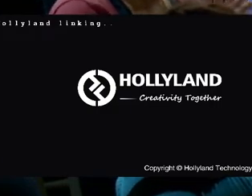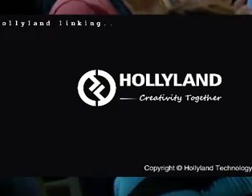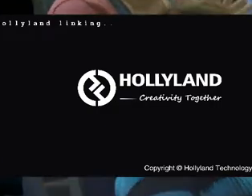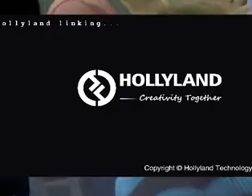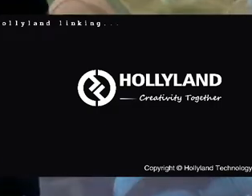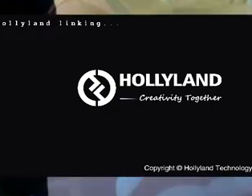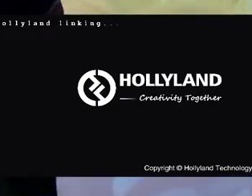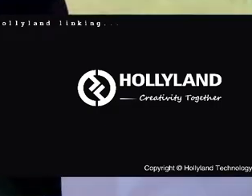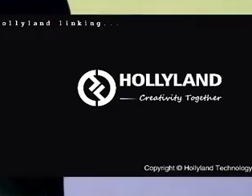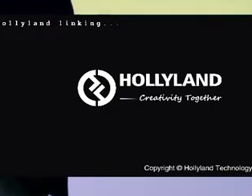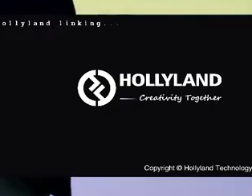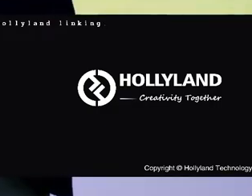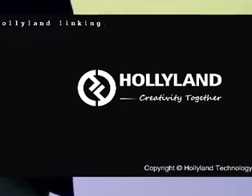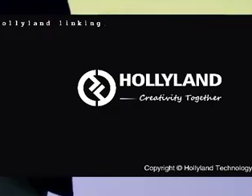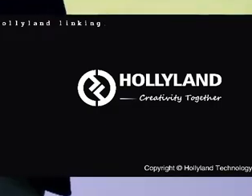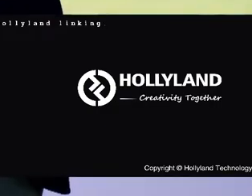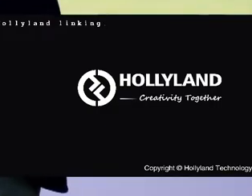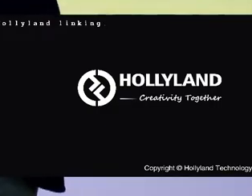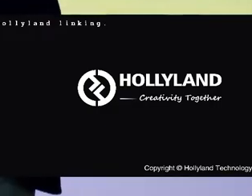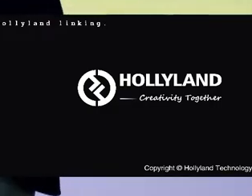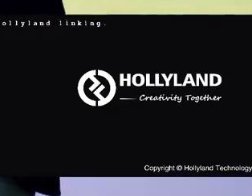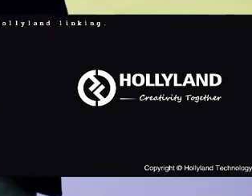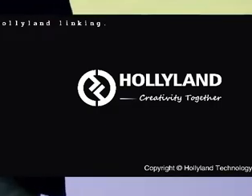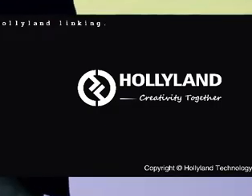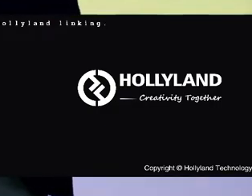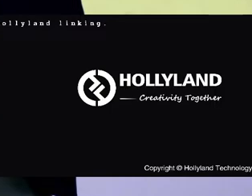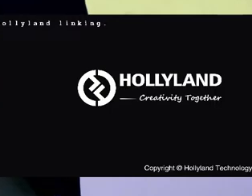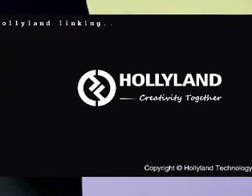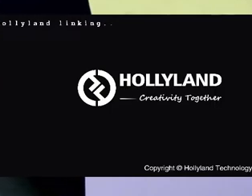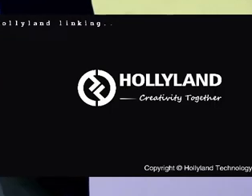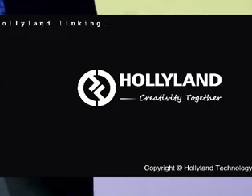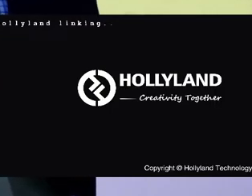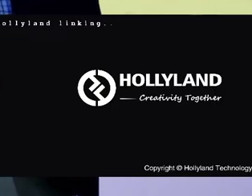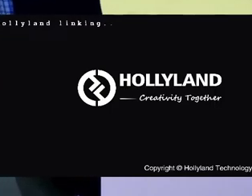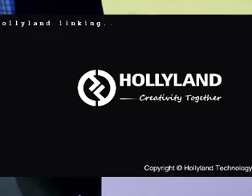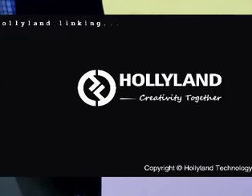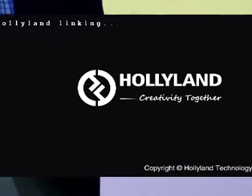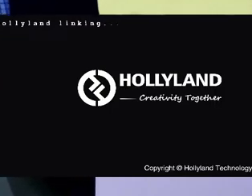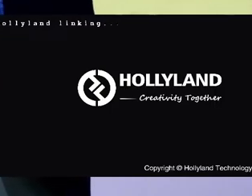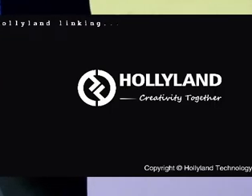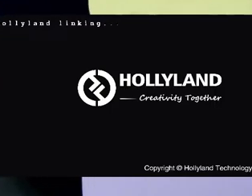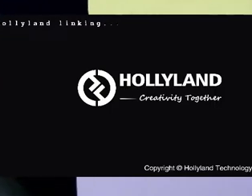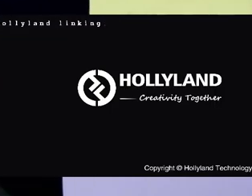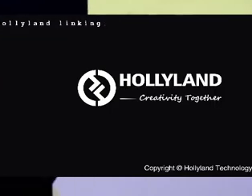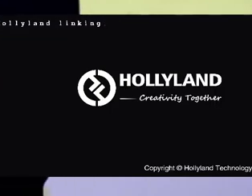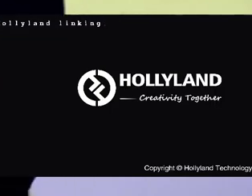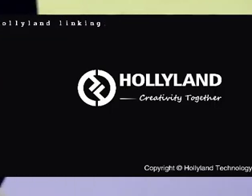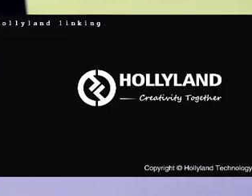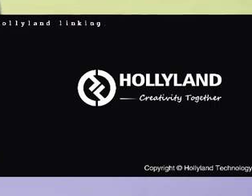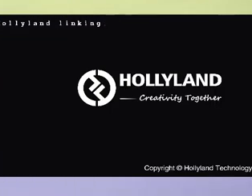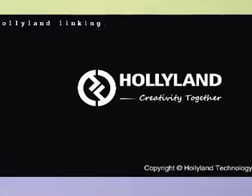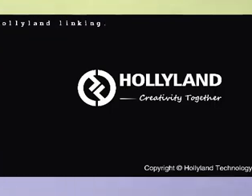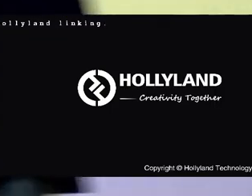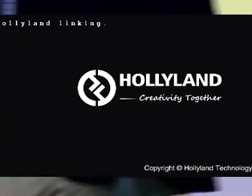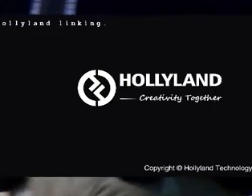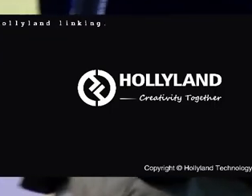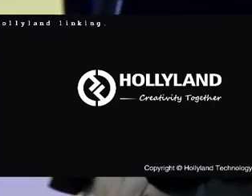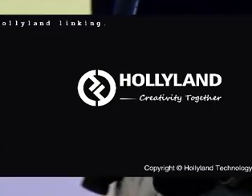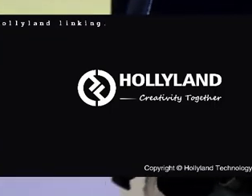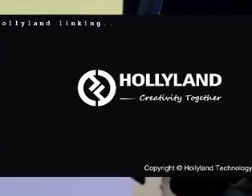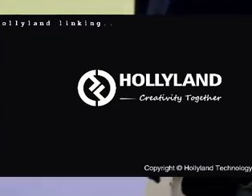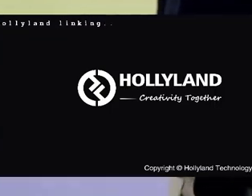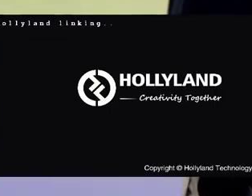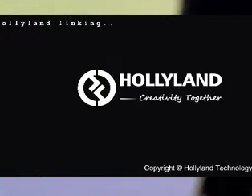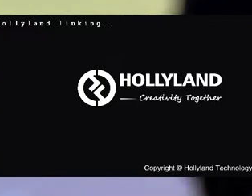and your concerns have been heard loud and clear. Thank you for being here. Yes, ma'am.